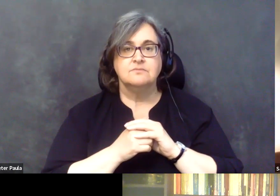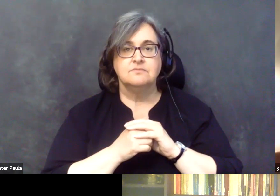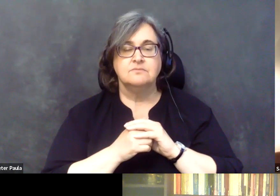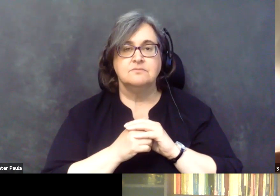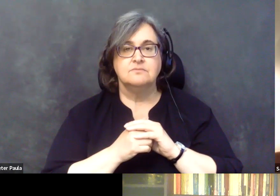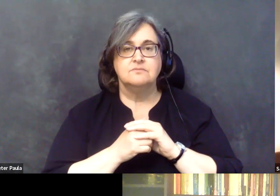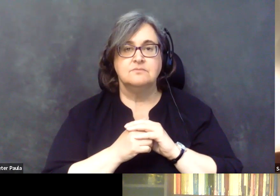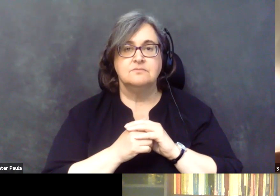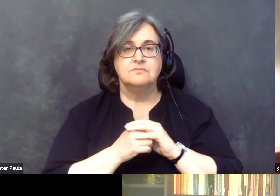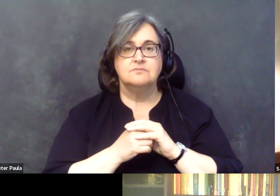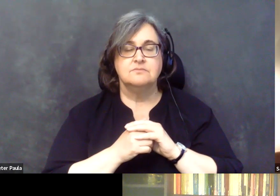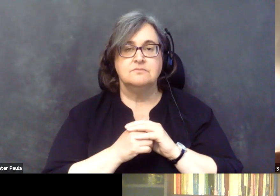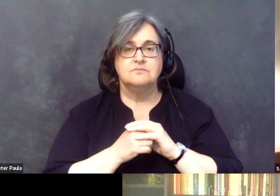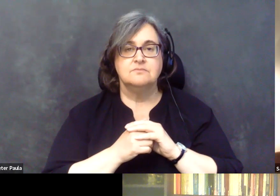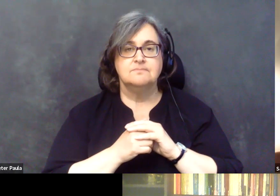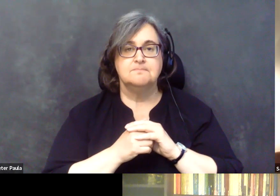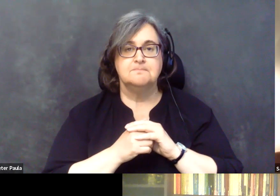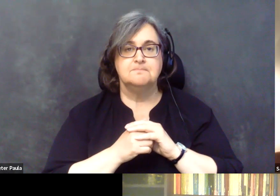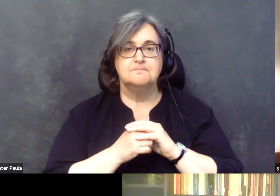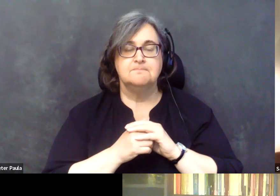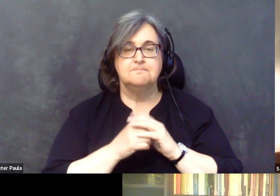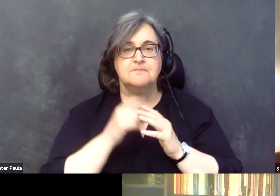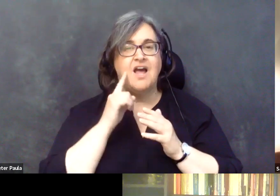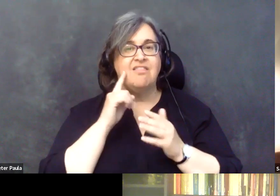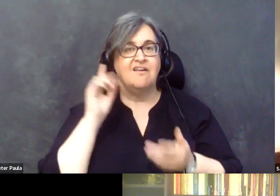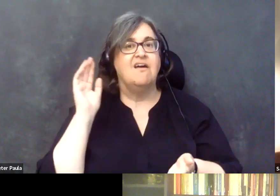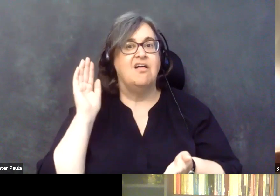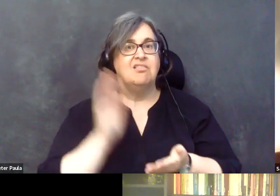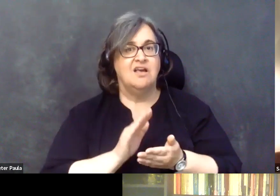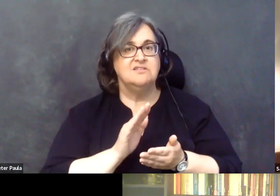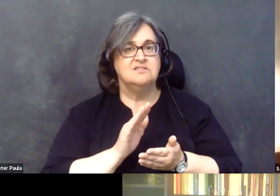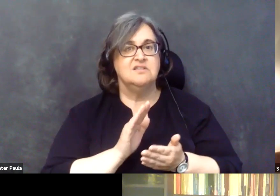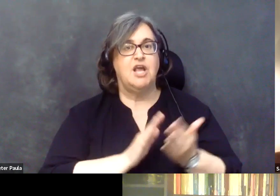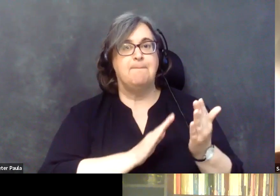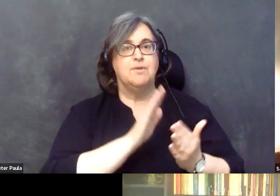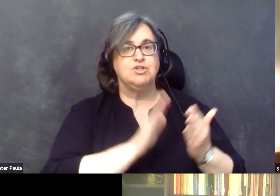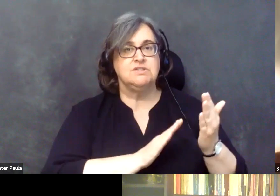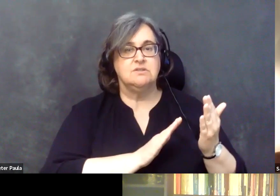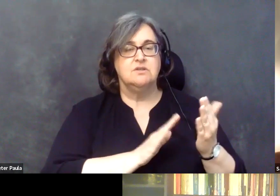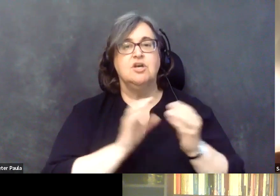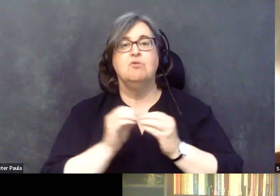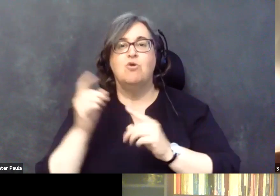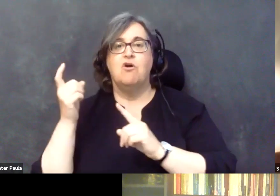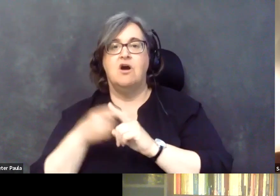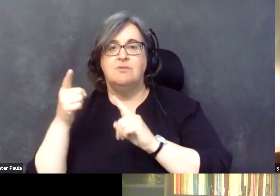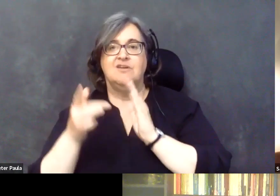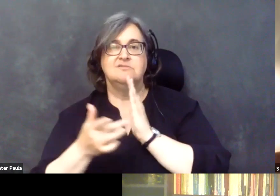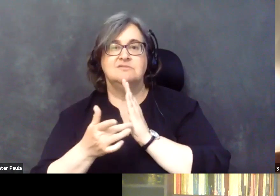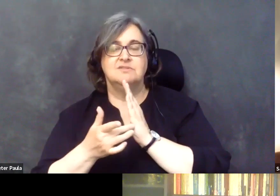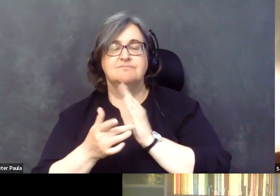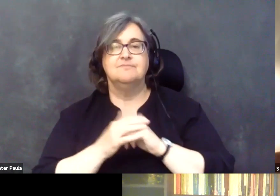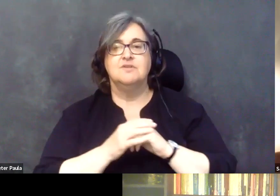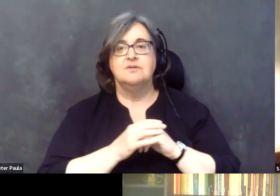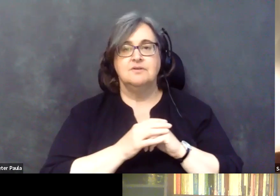I, I think there would be less less in-person, more automation in-person